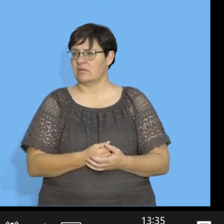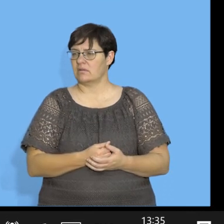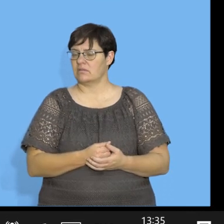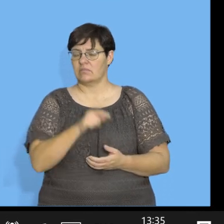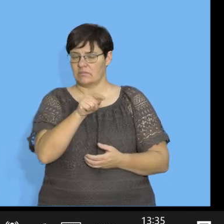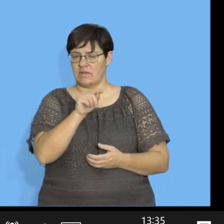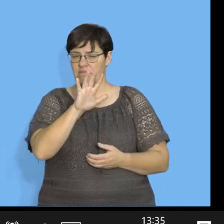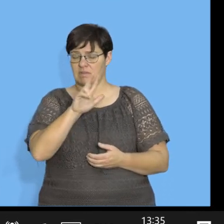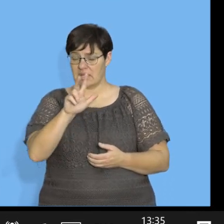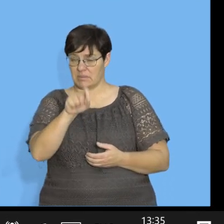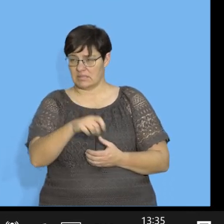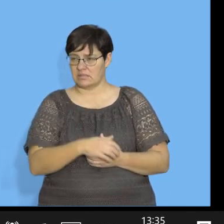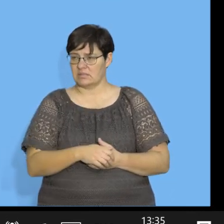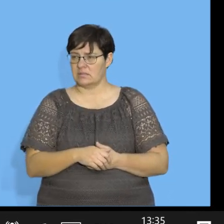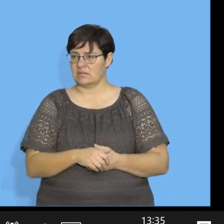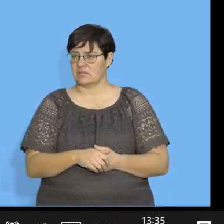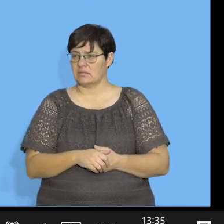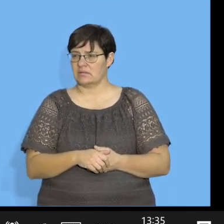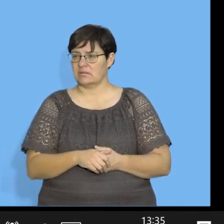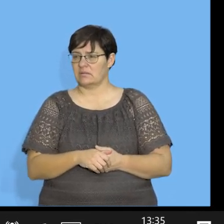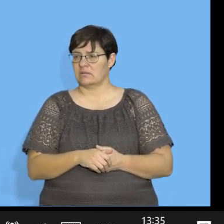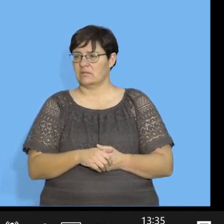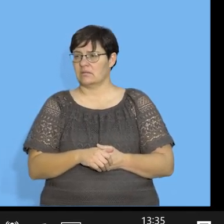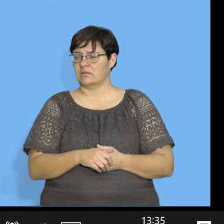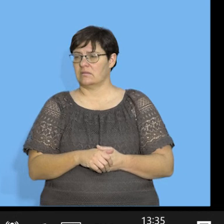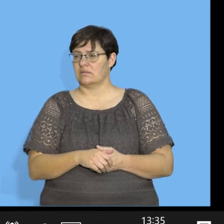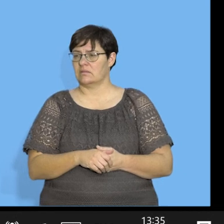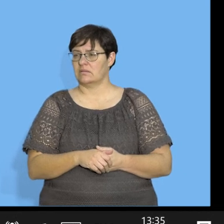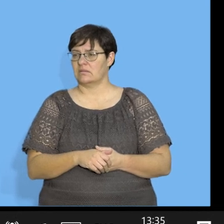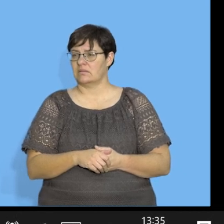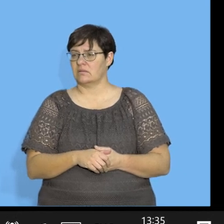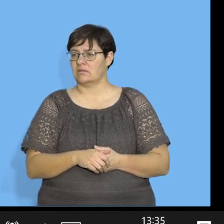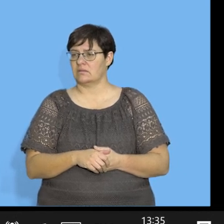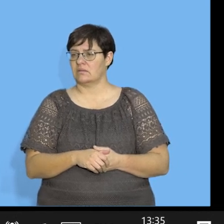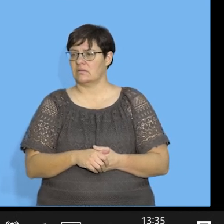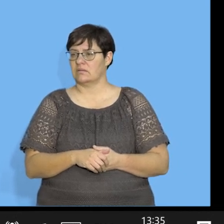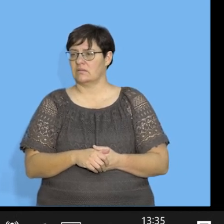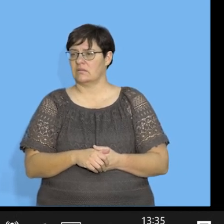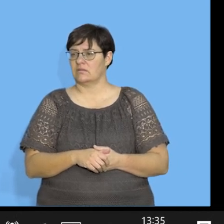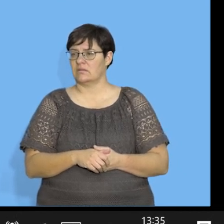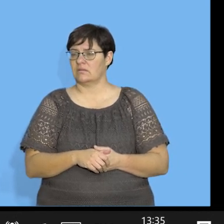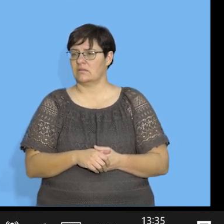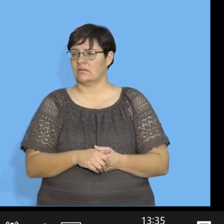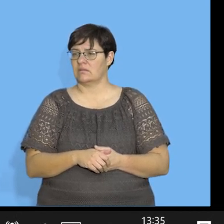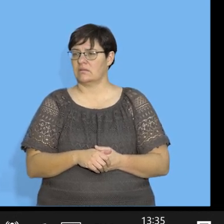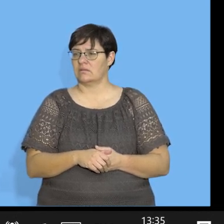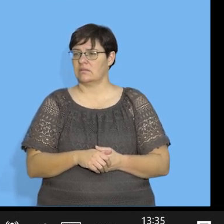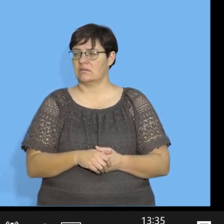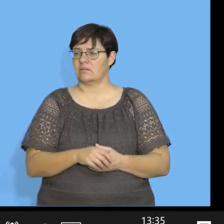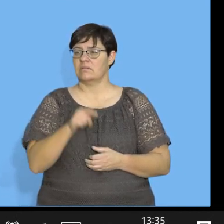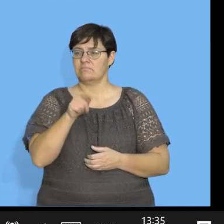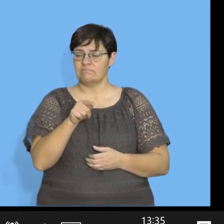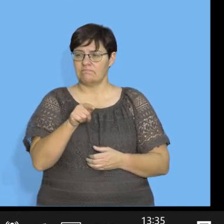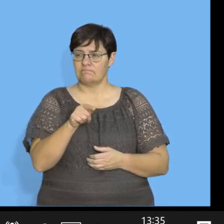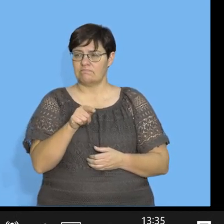me, so there should be 58. Let's fix that. That should be 48. That's equal.